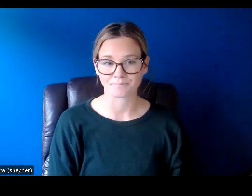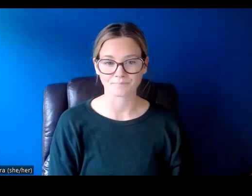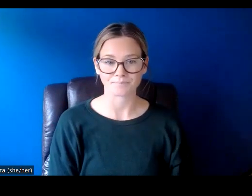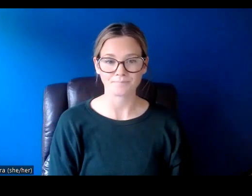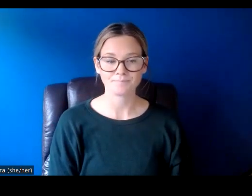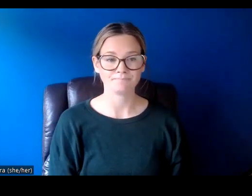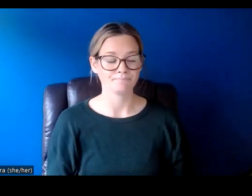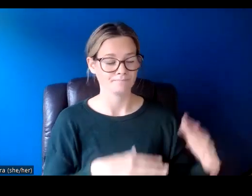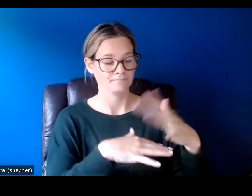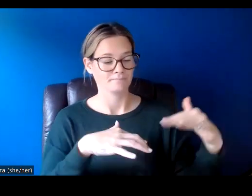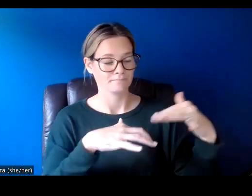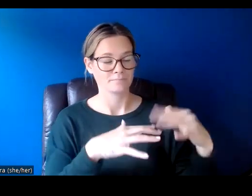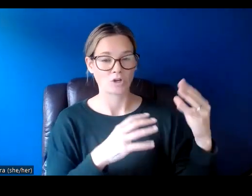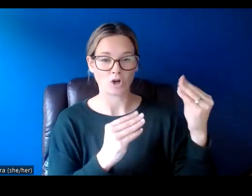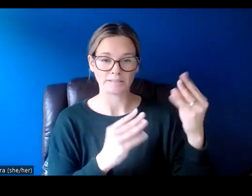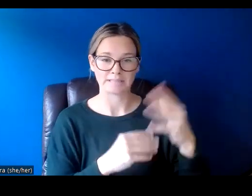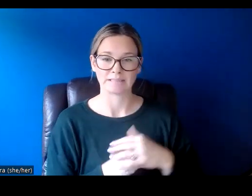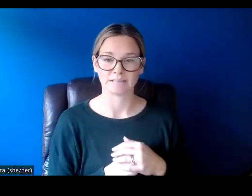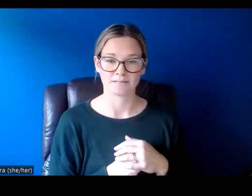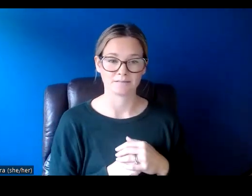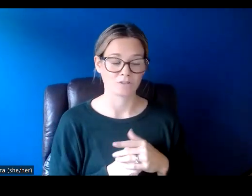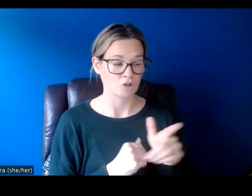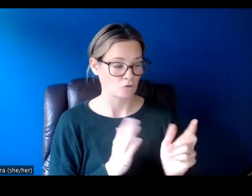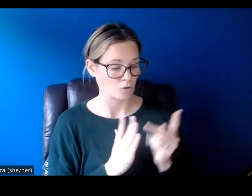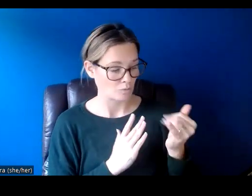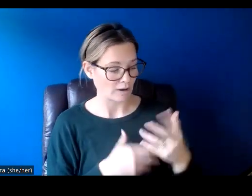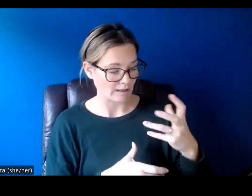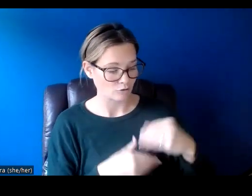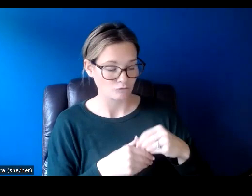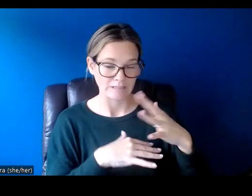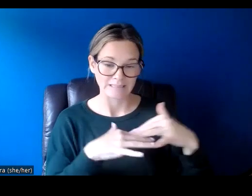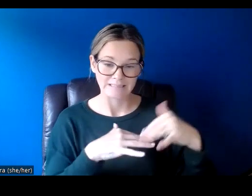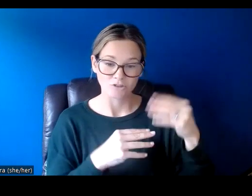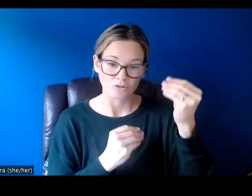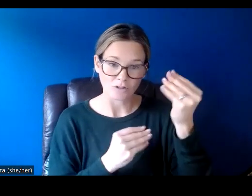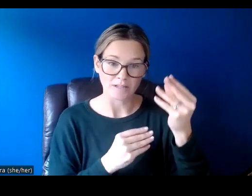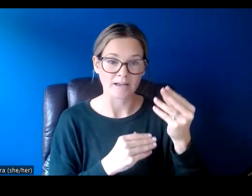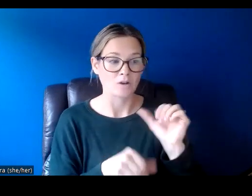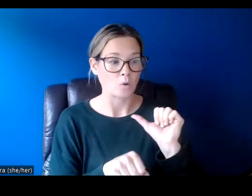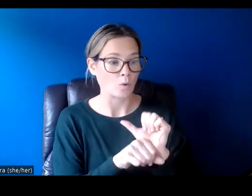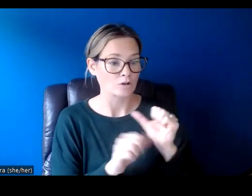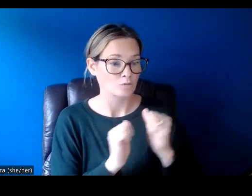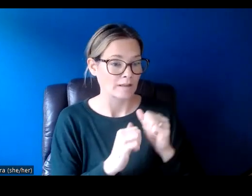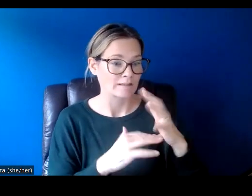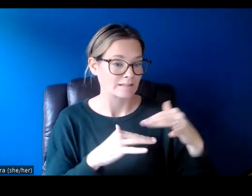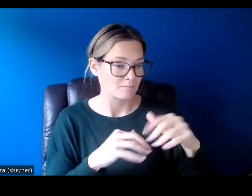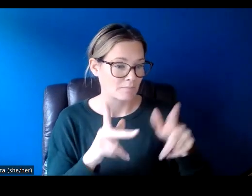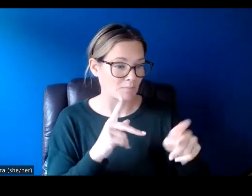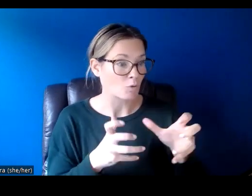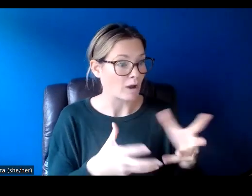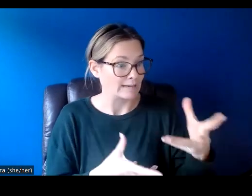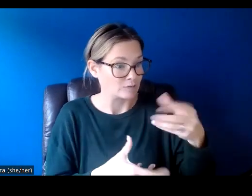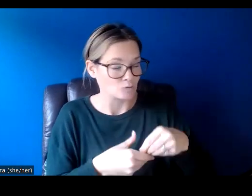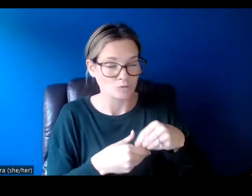Indigenous content. So if your project includes Indigenous content, works with Indigenous people, or would like to include